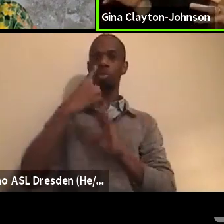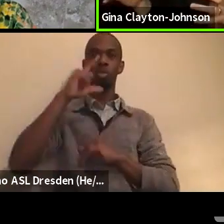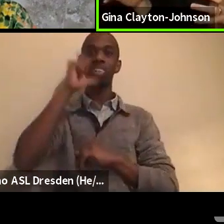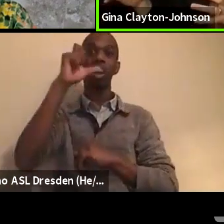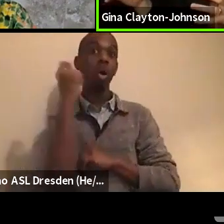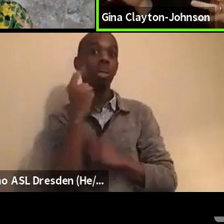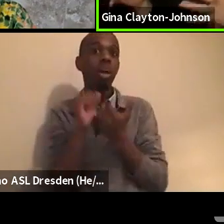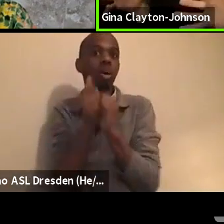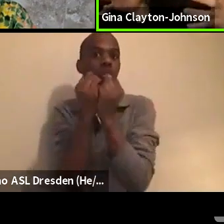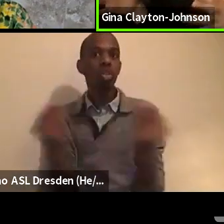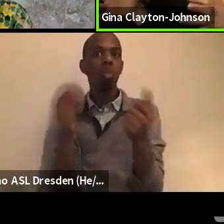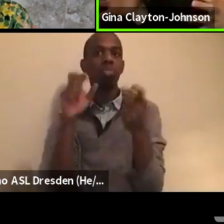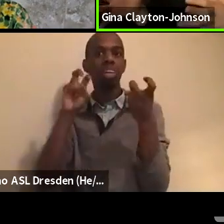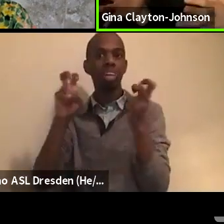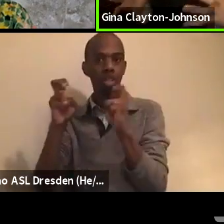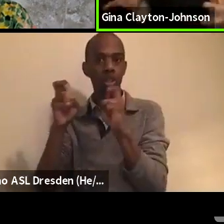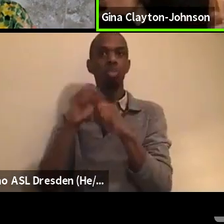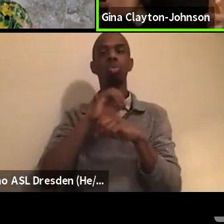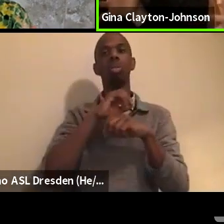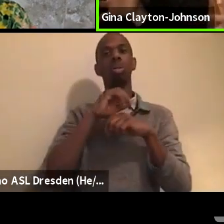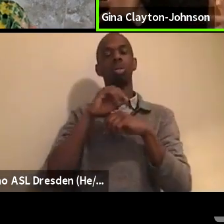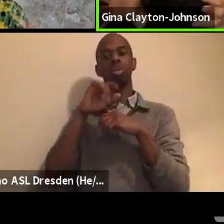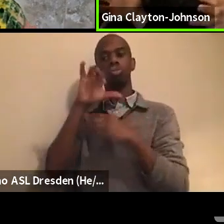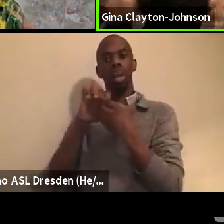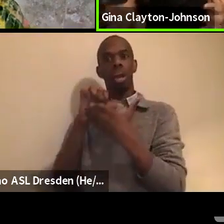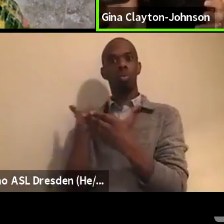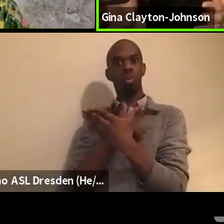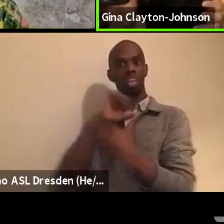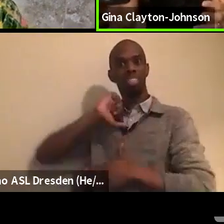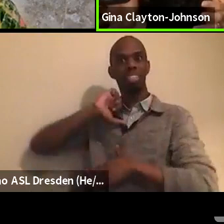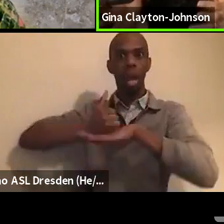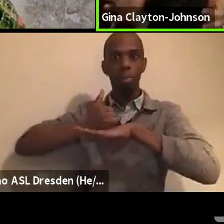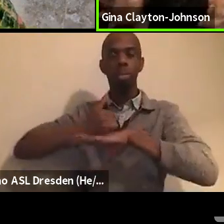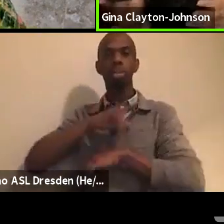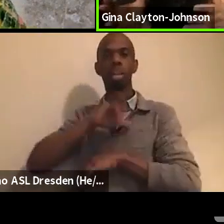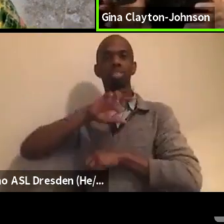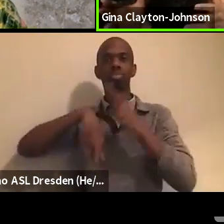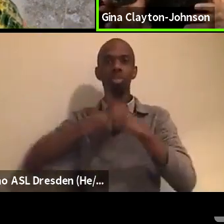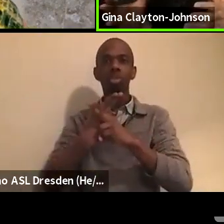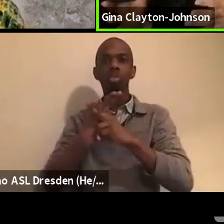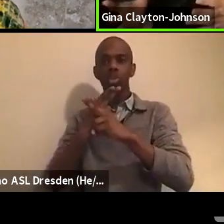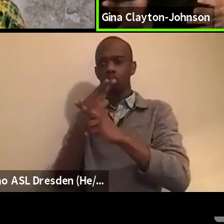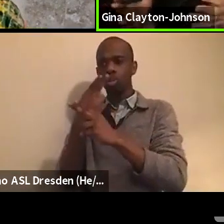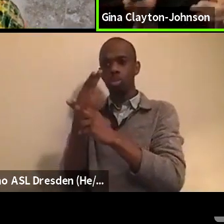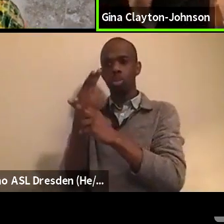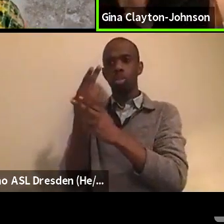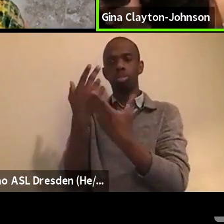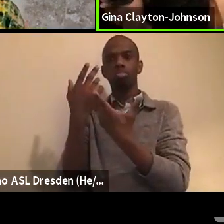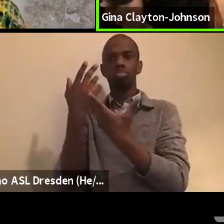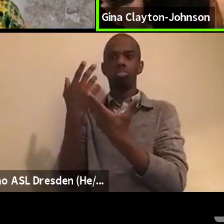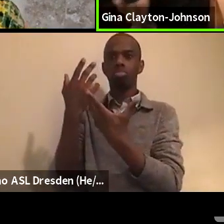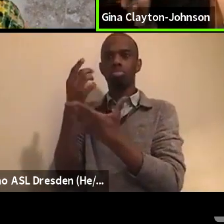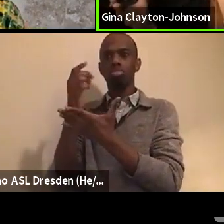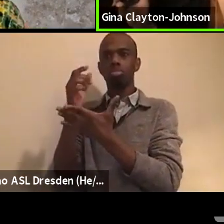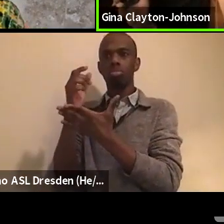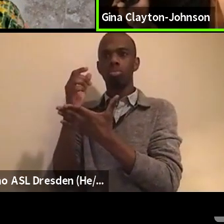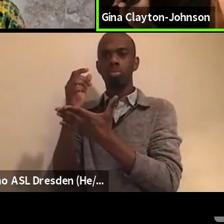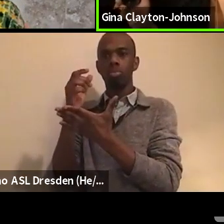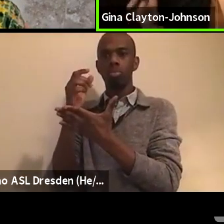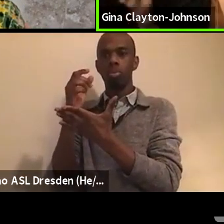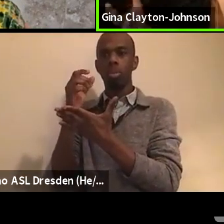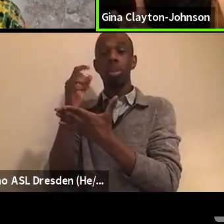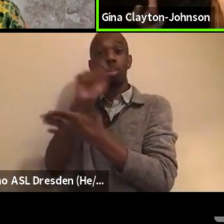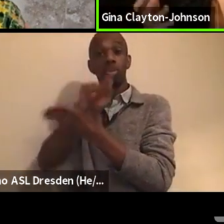you know, we write in universal basic income into the Breathe Act, like that is in the Breathe Act. And it's inspired by